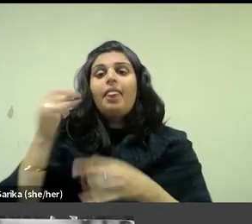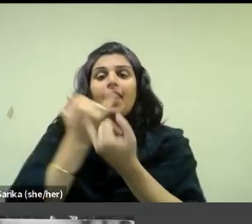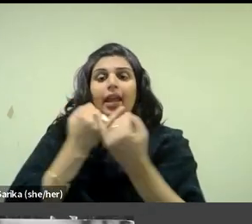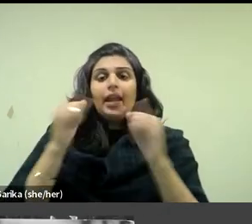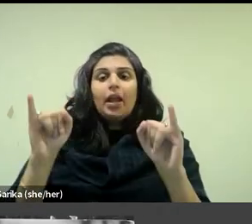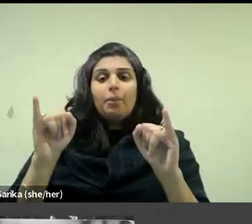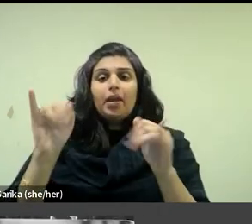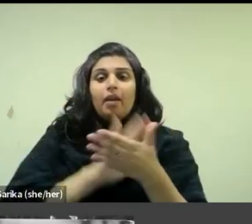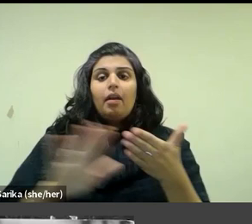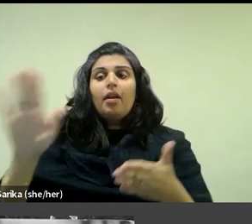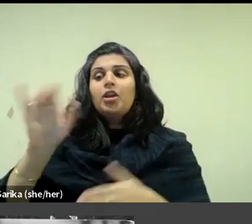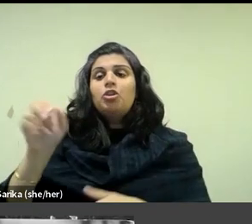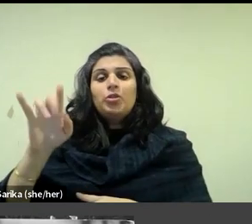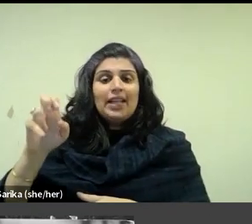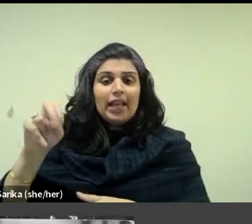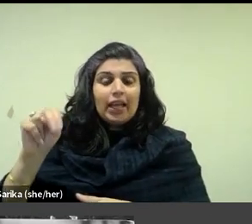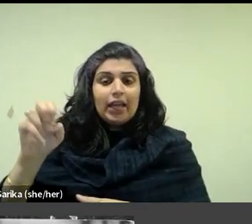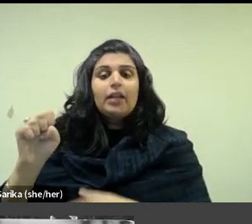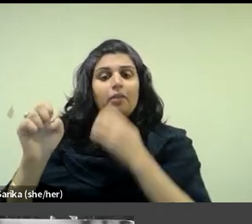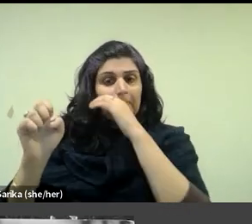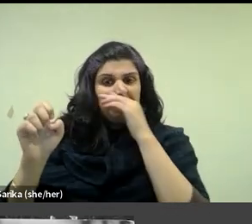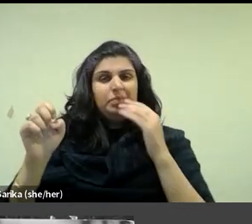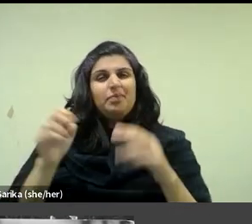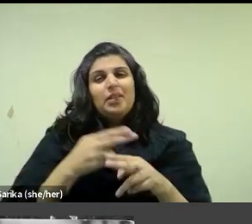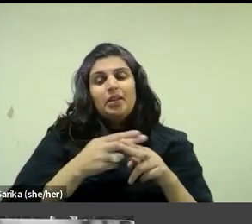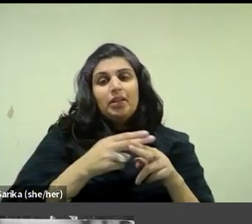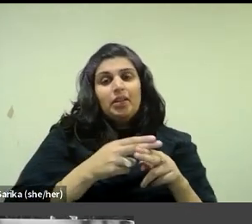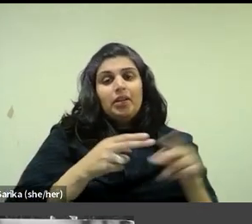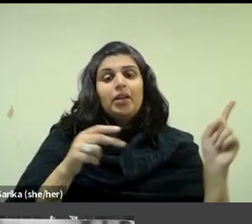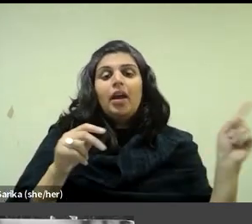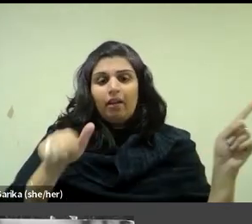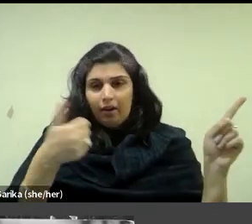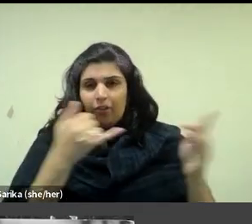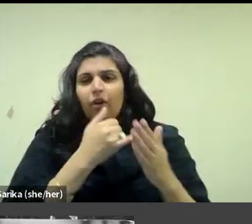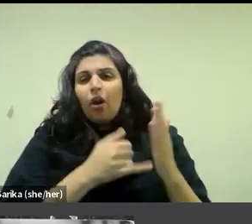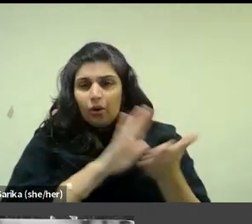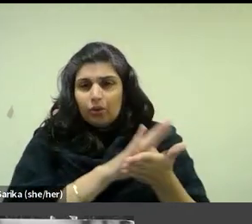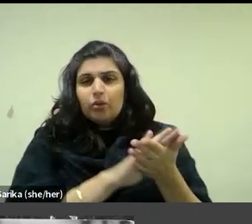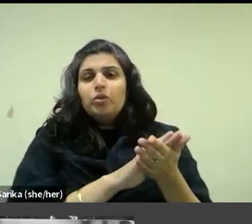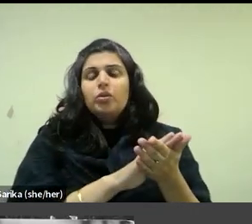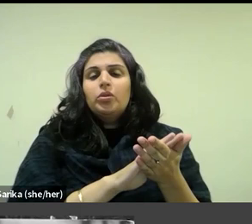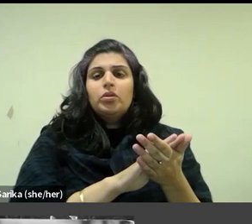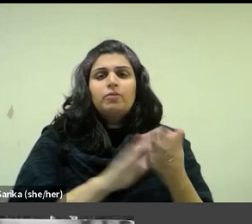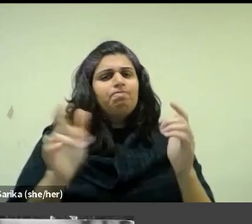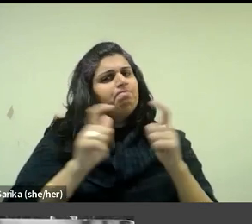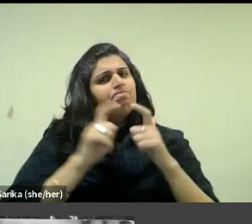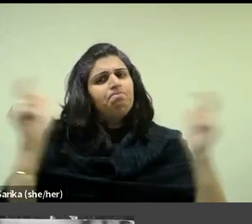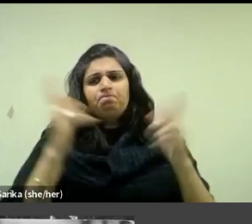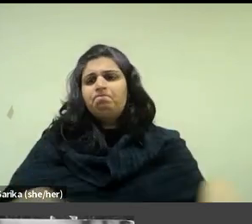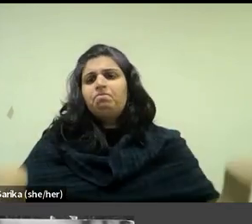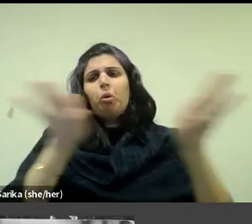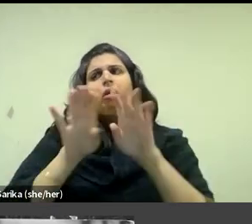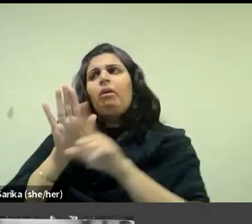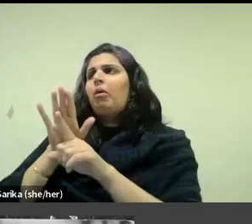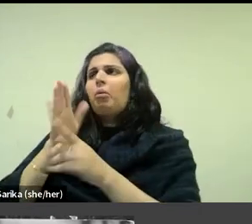Académie Julien, and briefly the École des Beaux-Arts, were to prove hugely significant in his development.